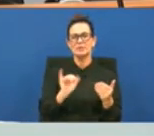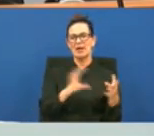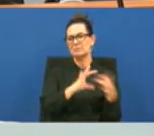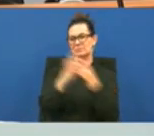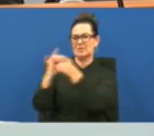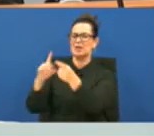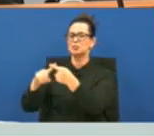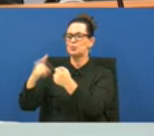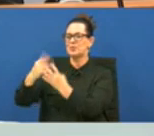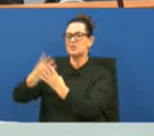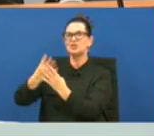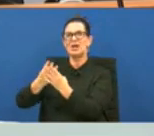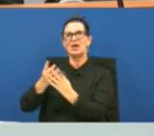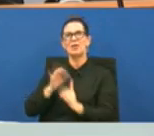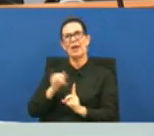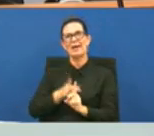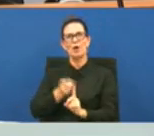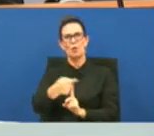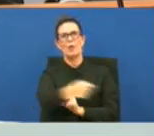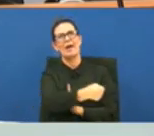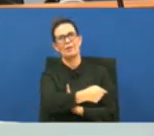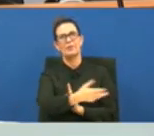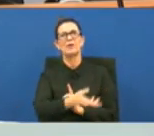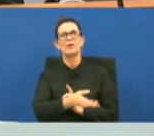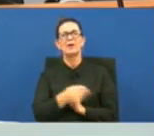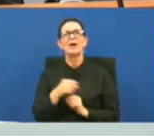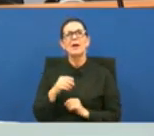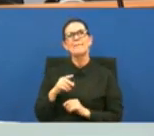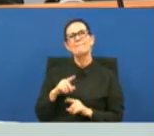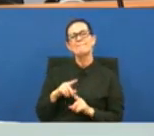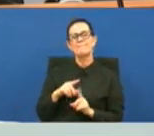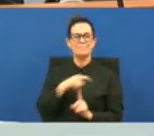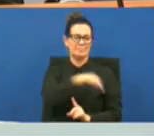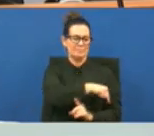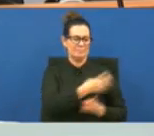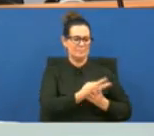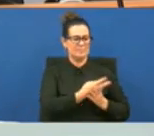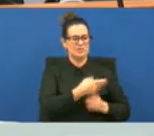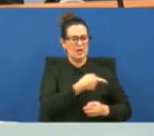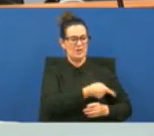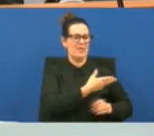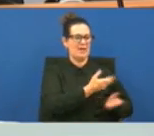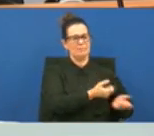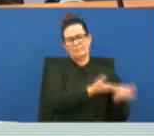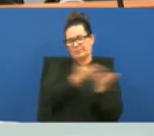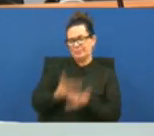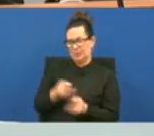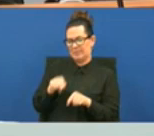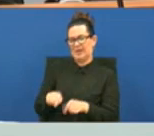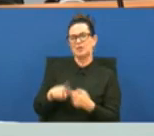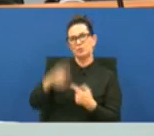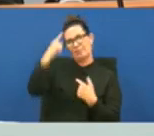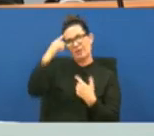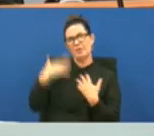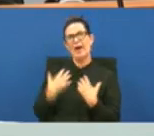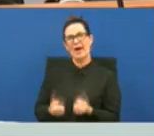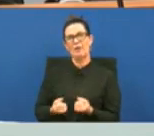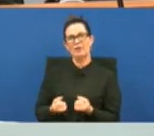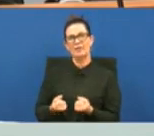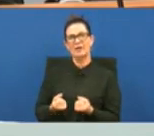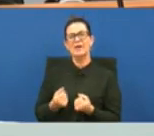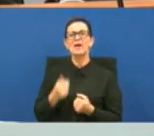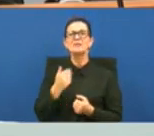i was around the corner or something but it was a facility that any mental health person the company would